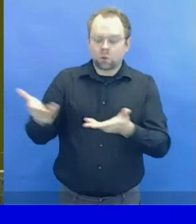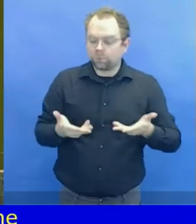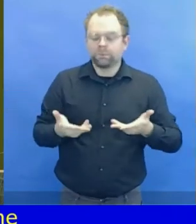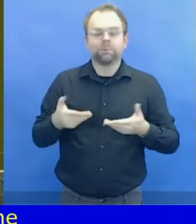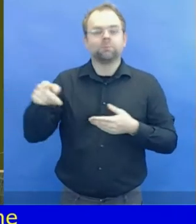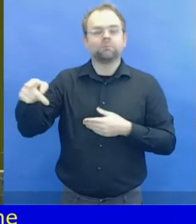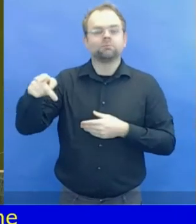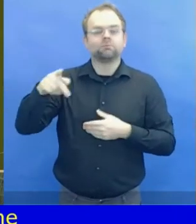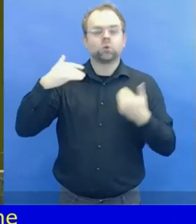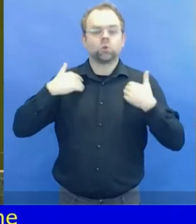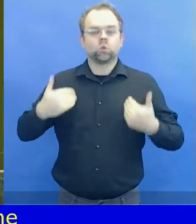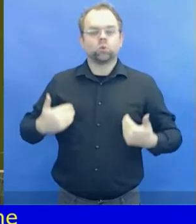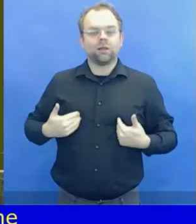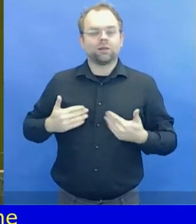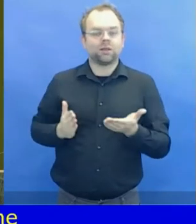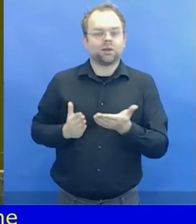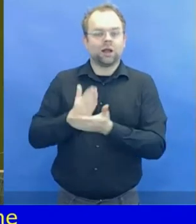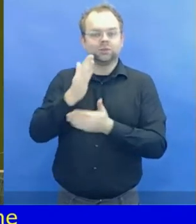Institutions.